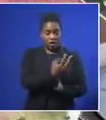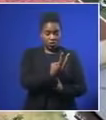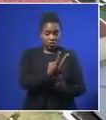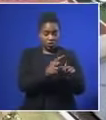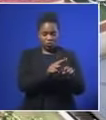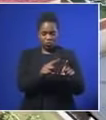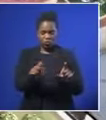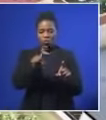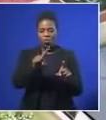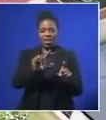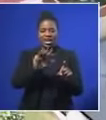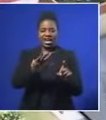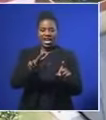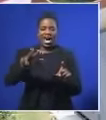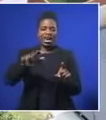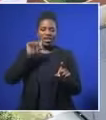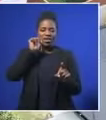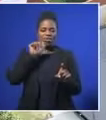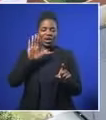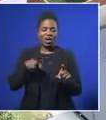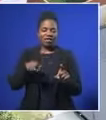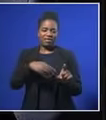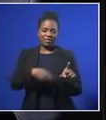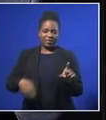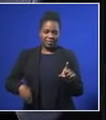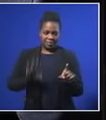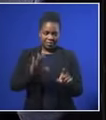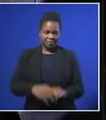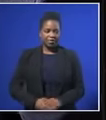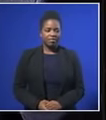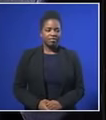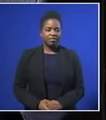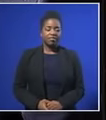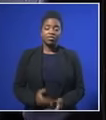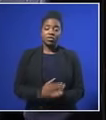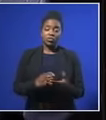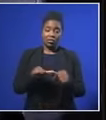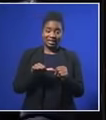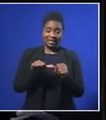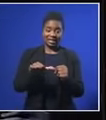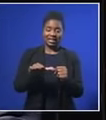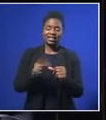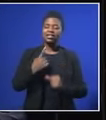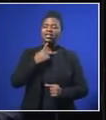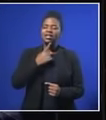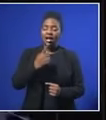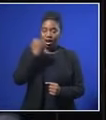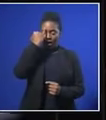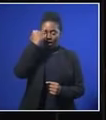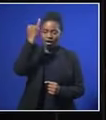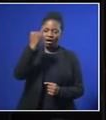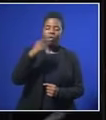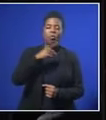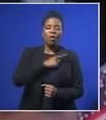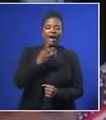1998 when he left the presidency. Those spearheading the initiative say the idea is to